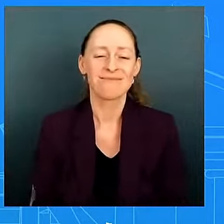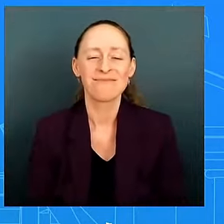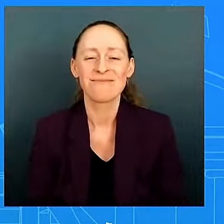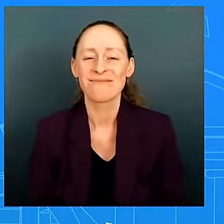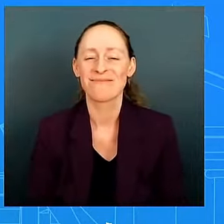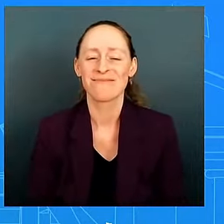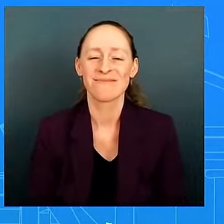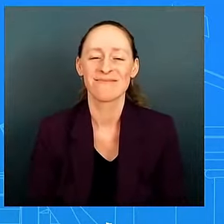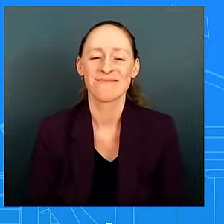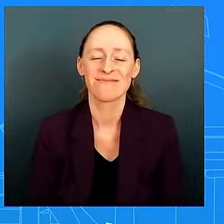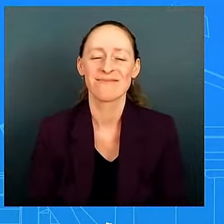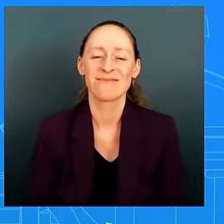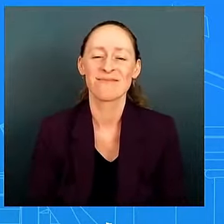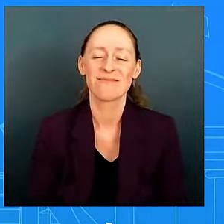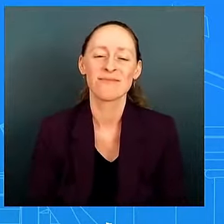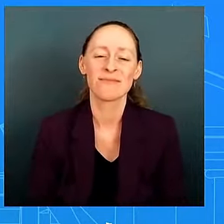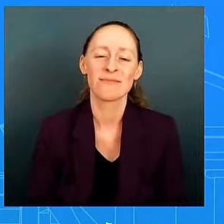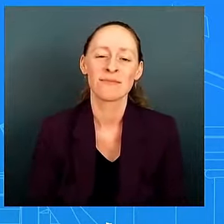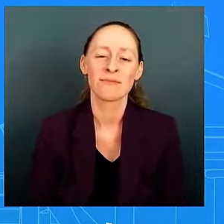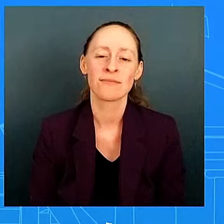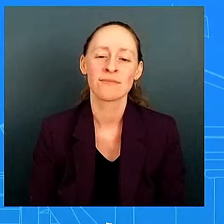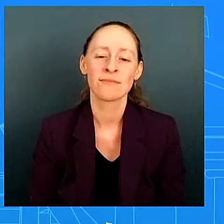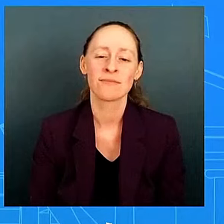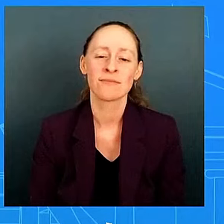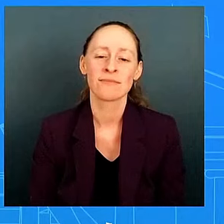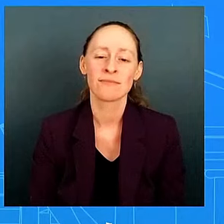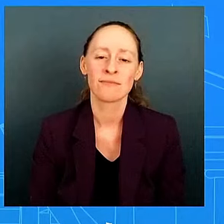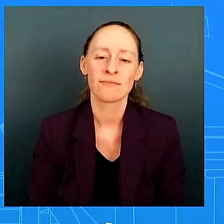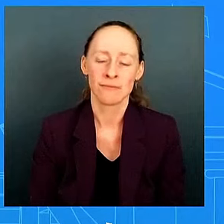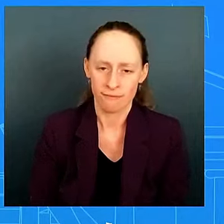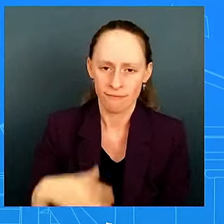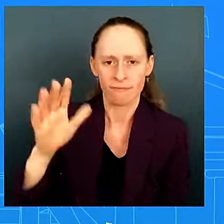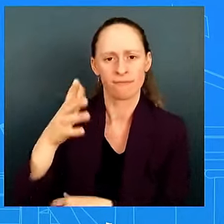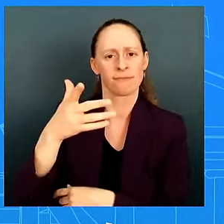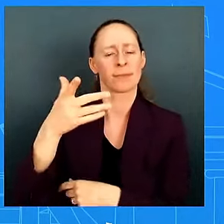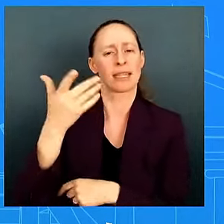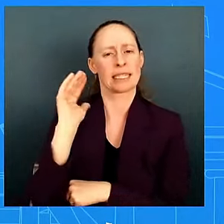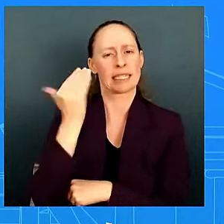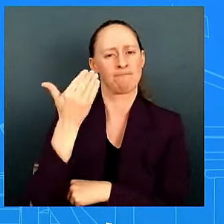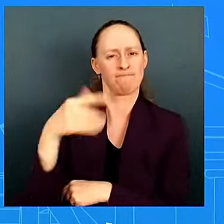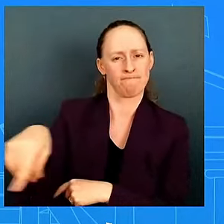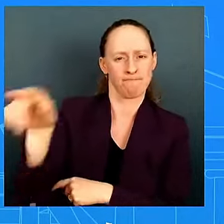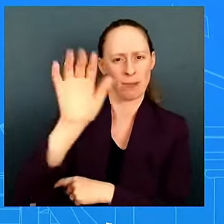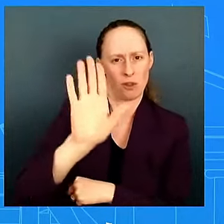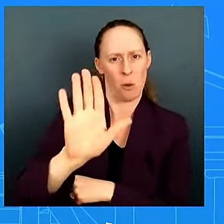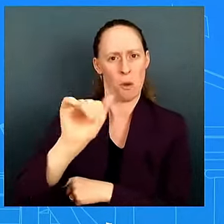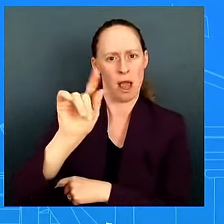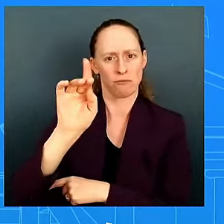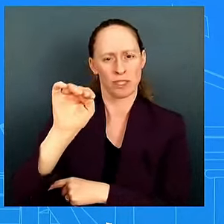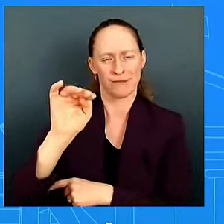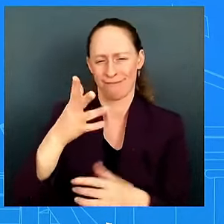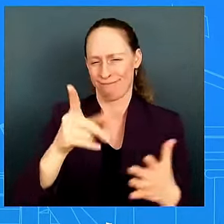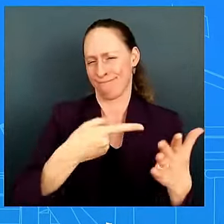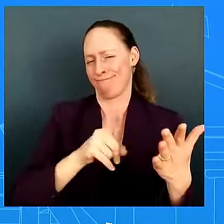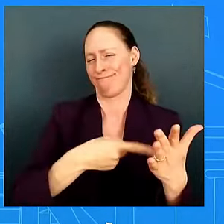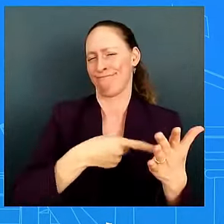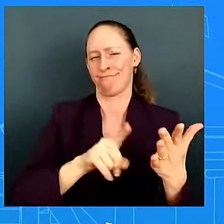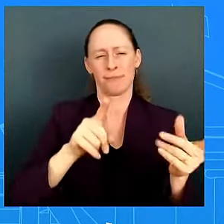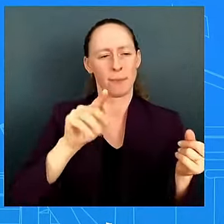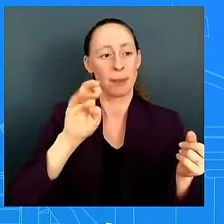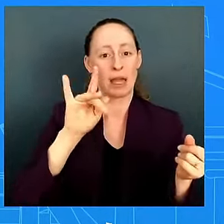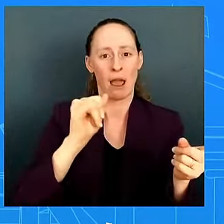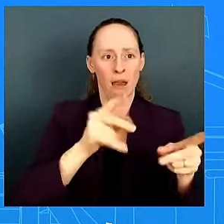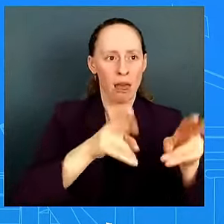media for clips showing the president appearing to be confused uh freezing at times and you called